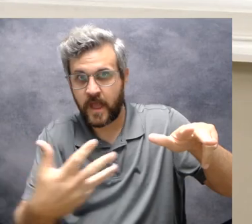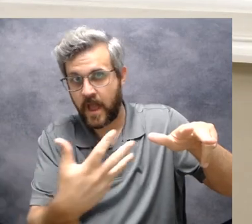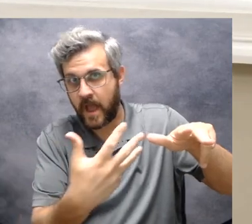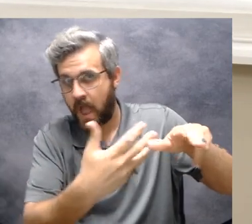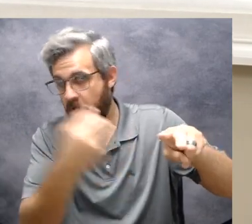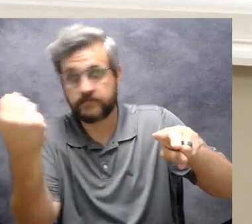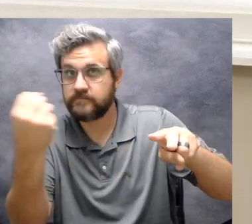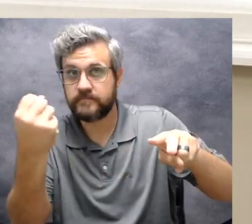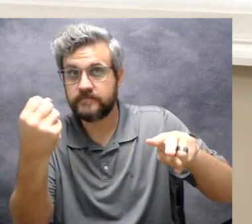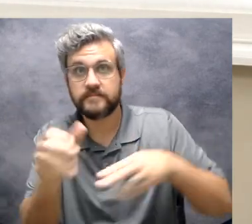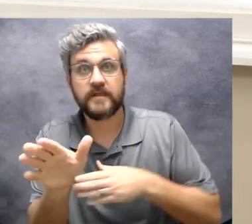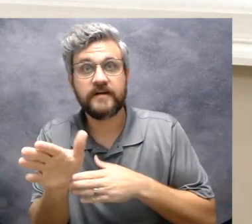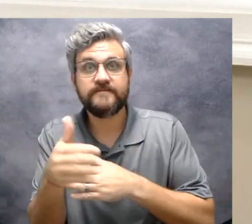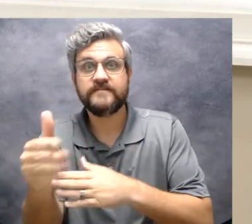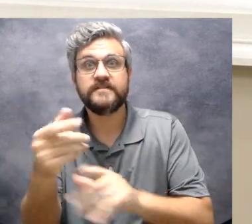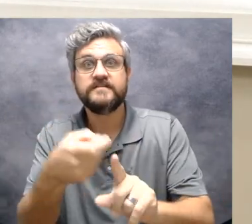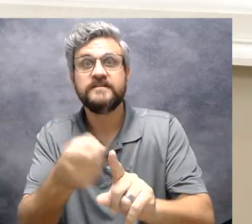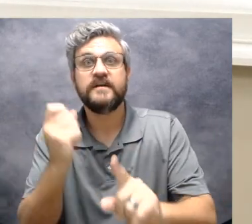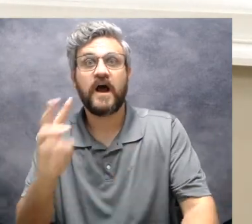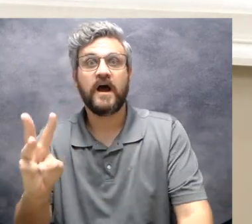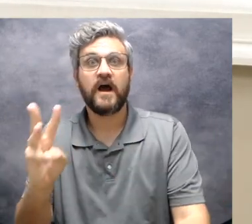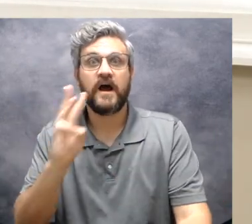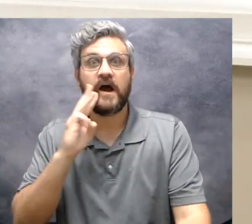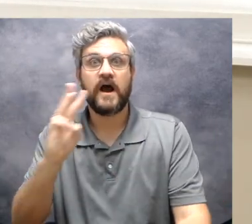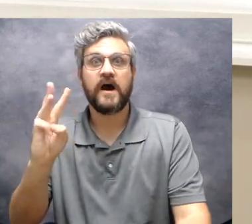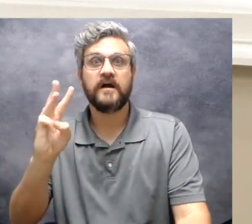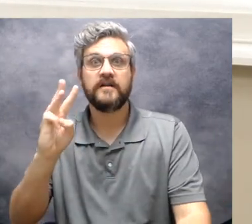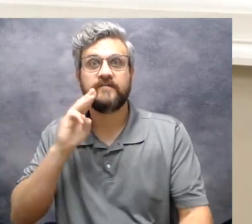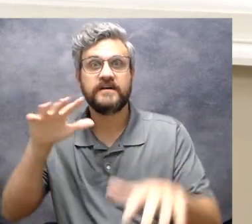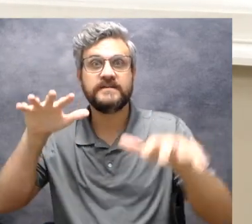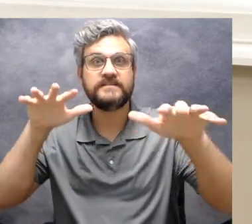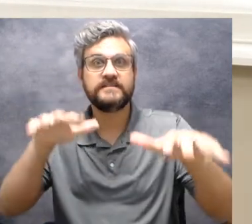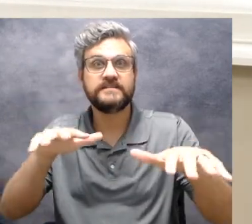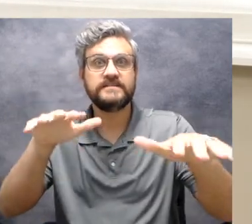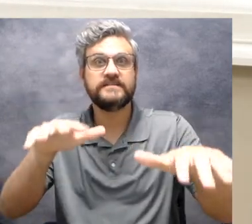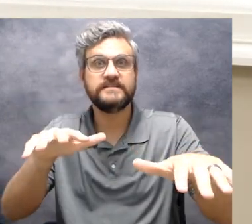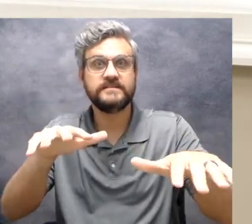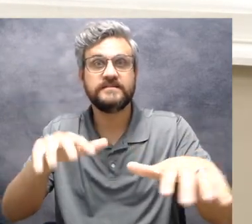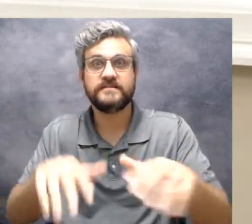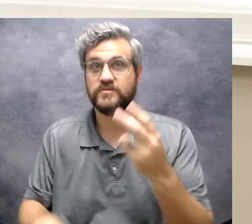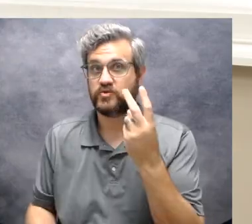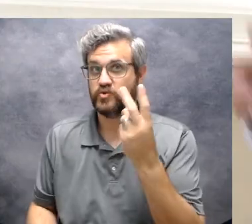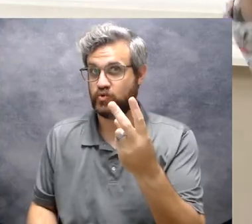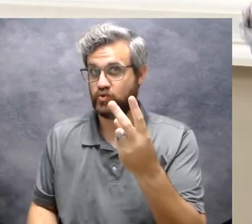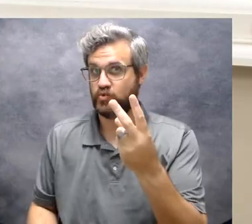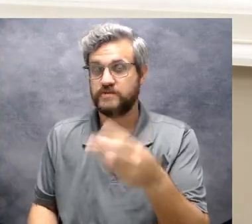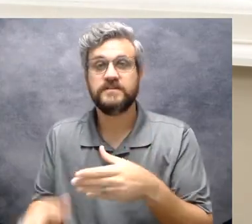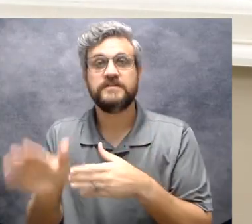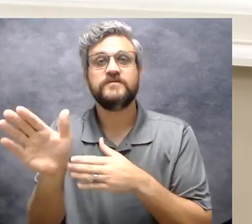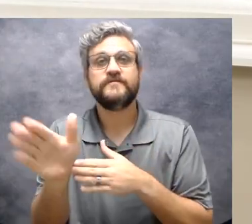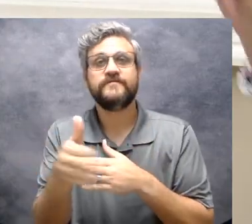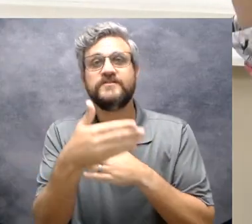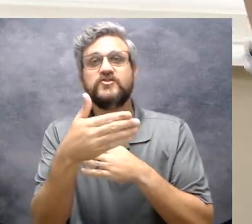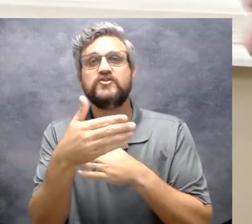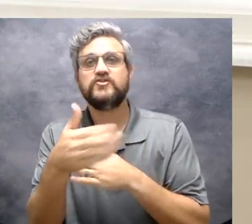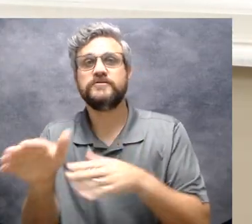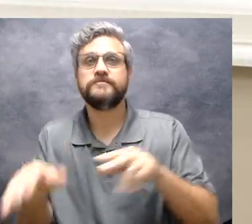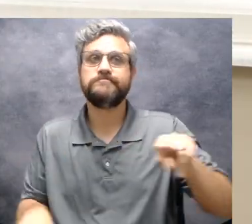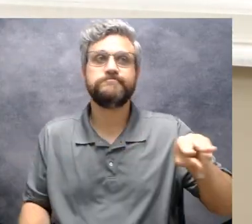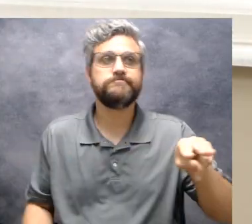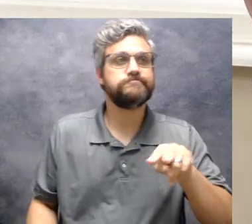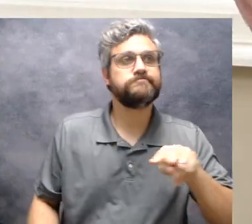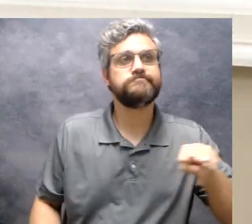be and snaps that fishy right out of the sea two little